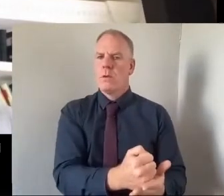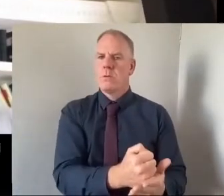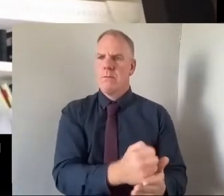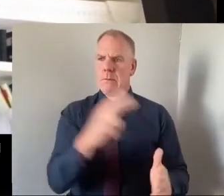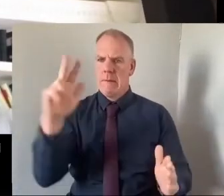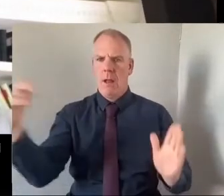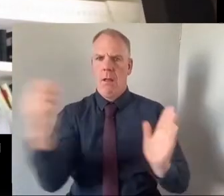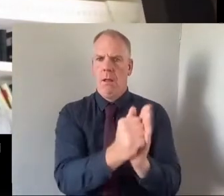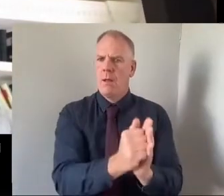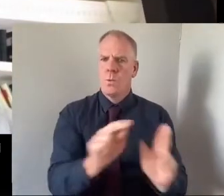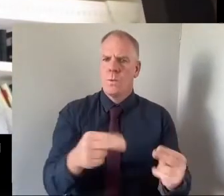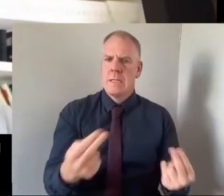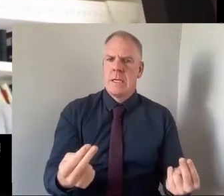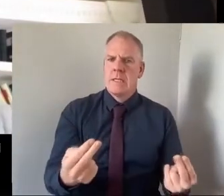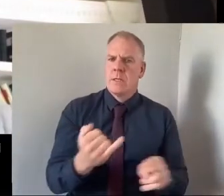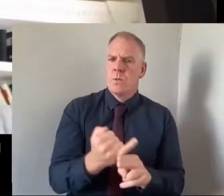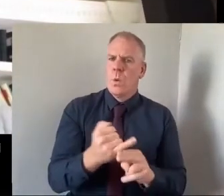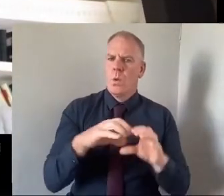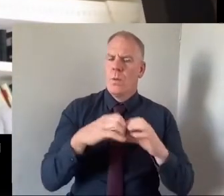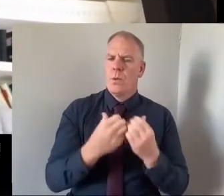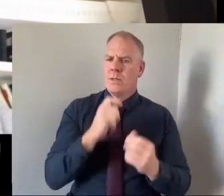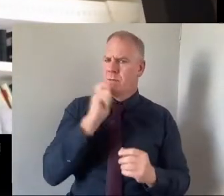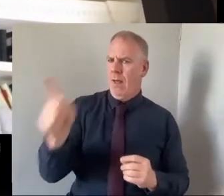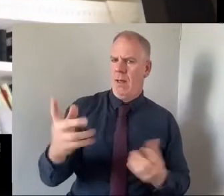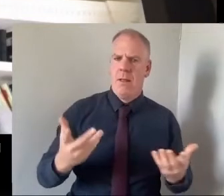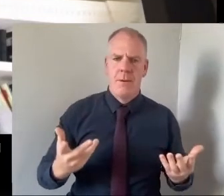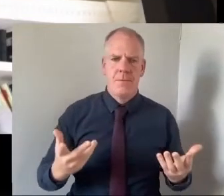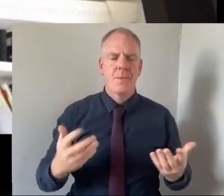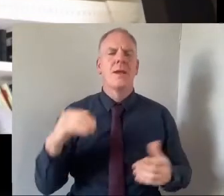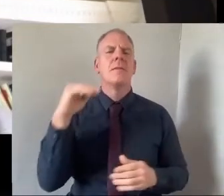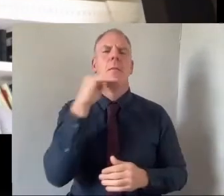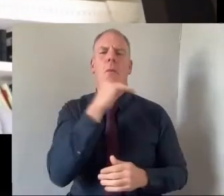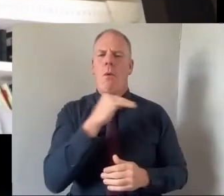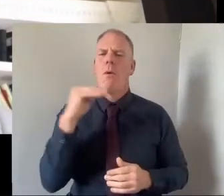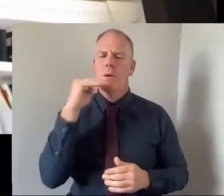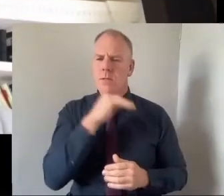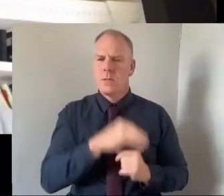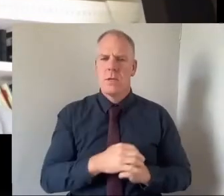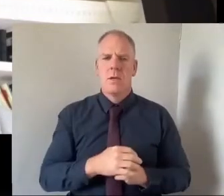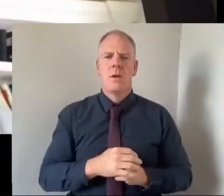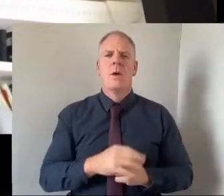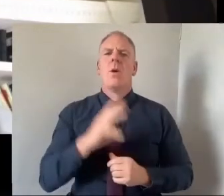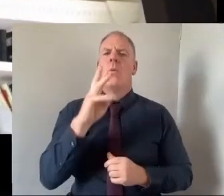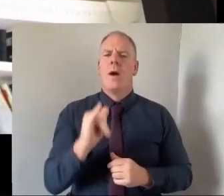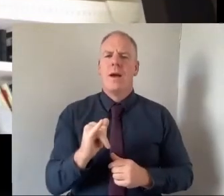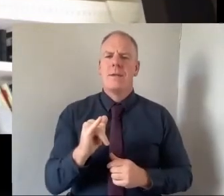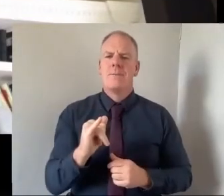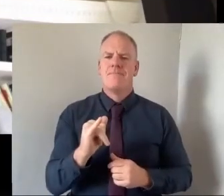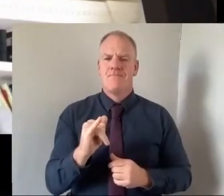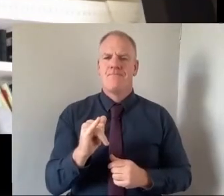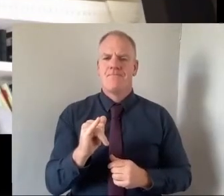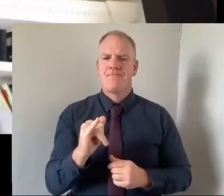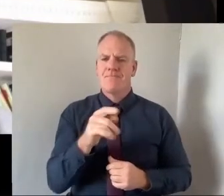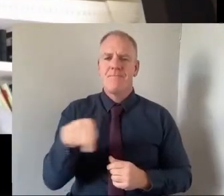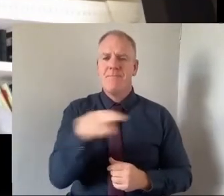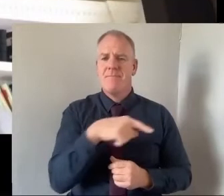and within the school community. And I think that's very, very important because they see their differences as big